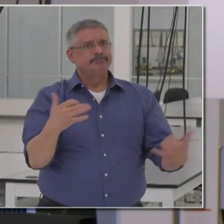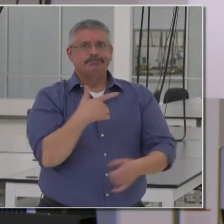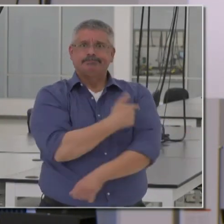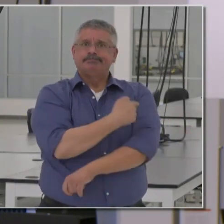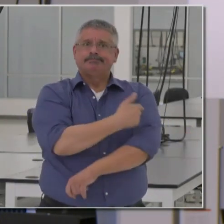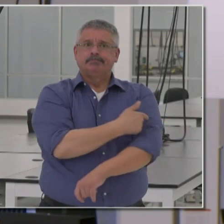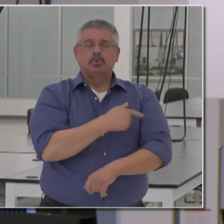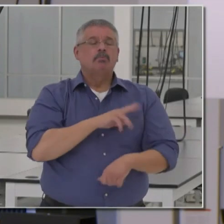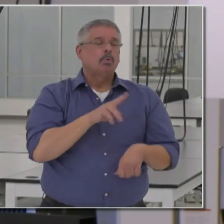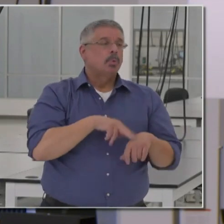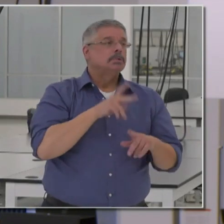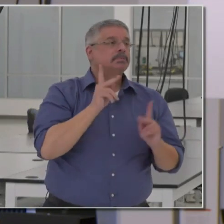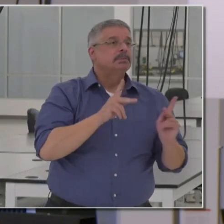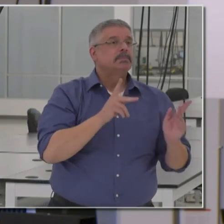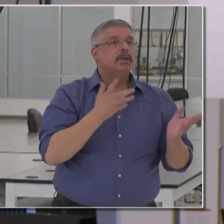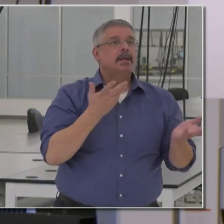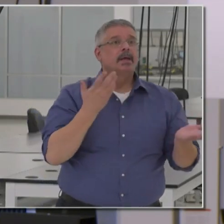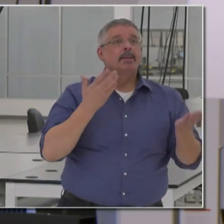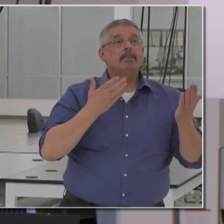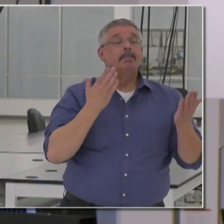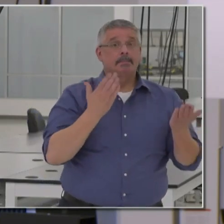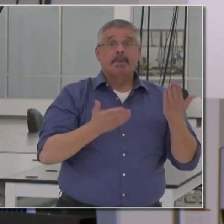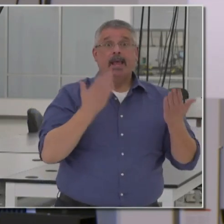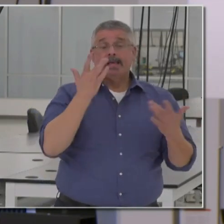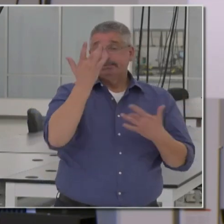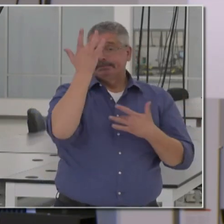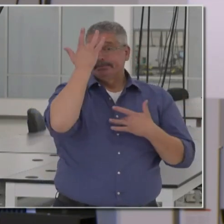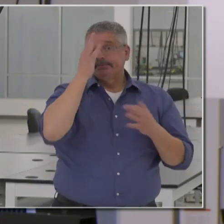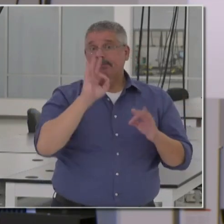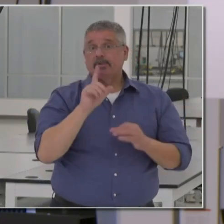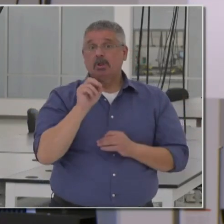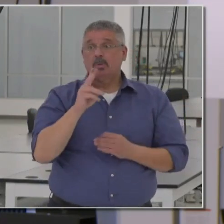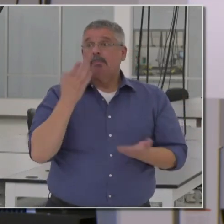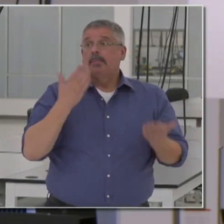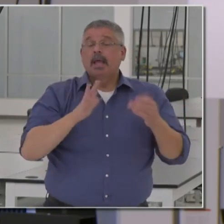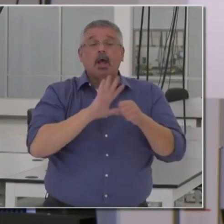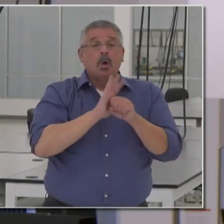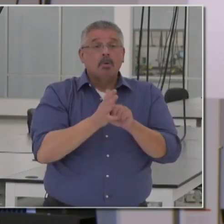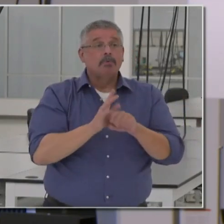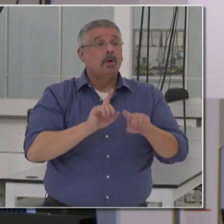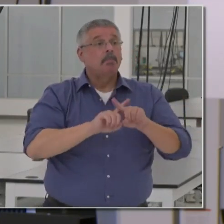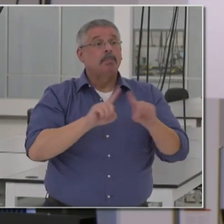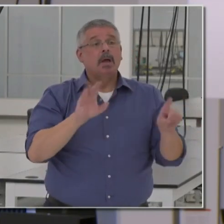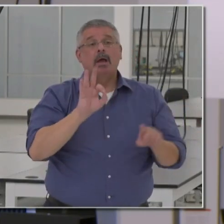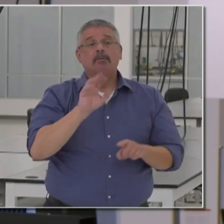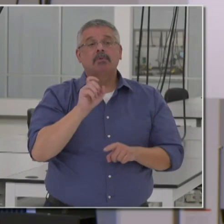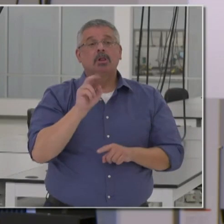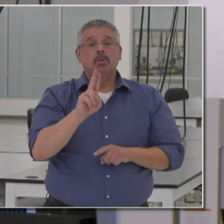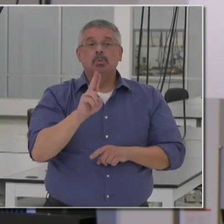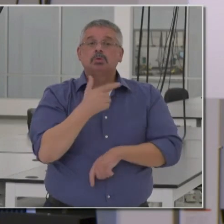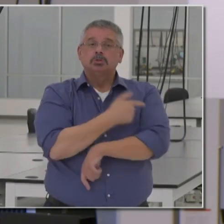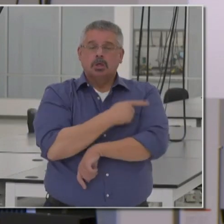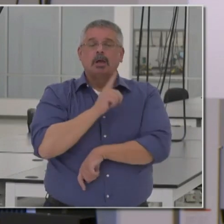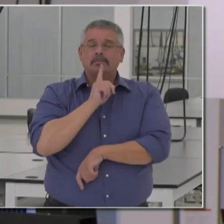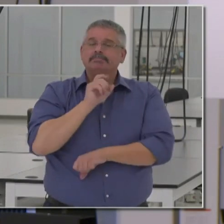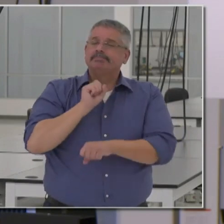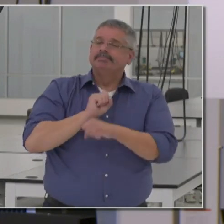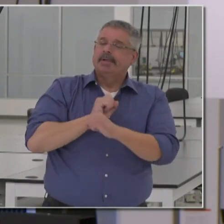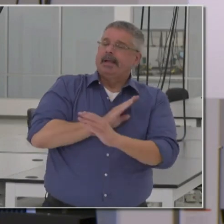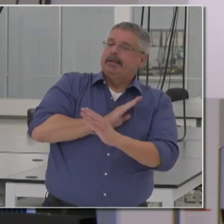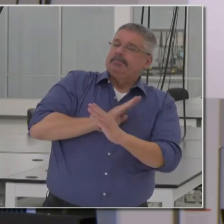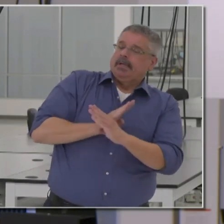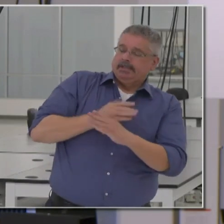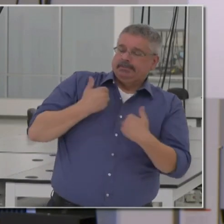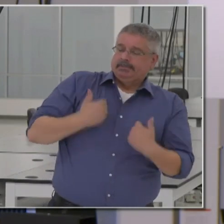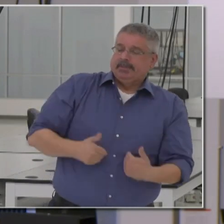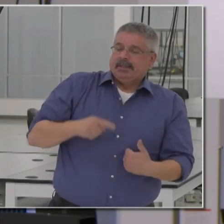think, of course, people may get flu, they may get COVID, but the flu shot is one key line of defense in